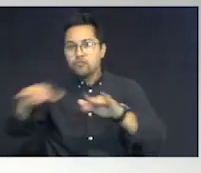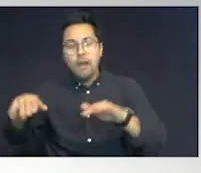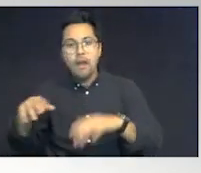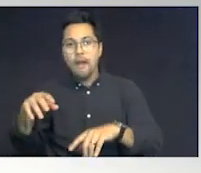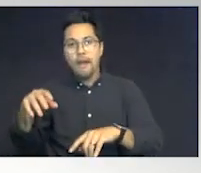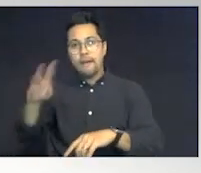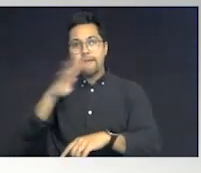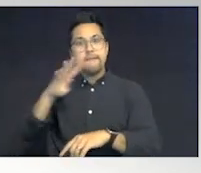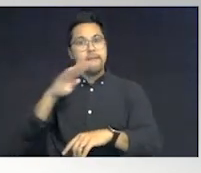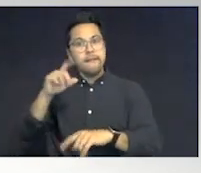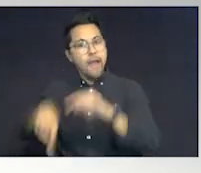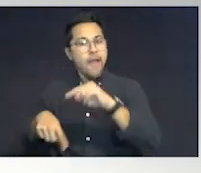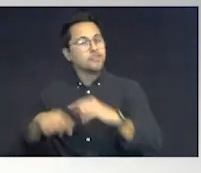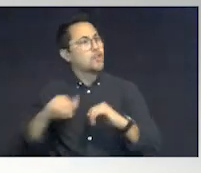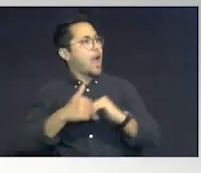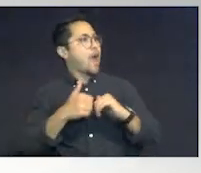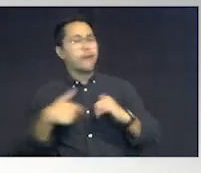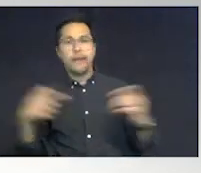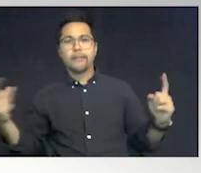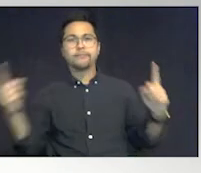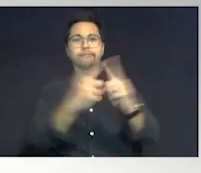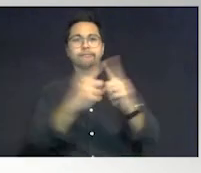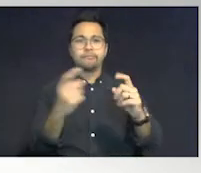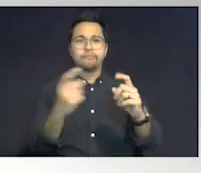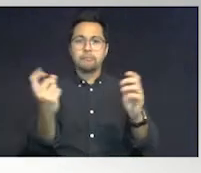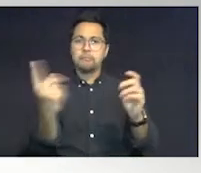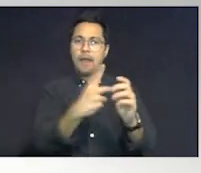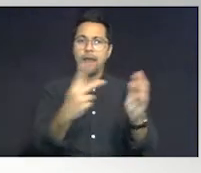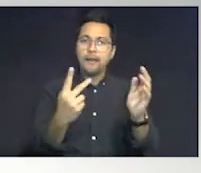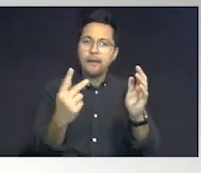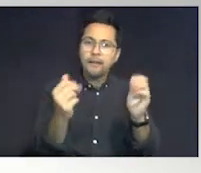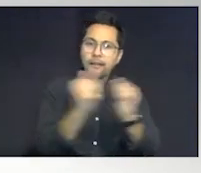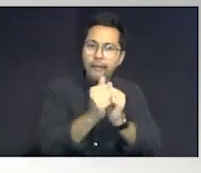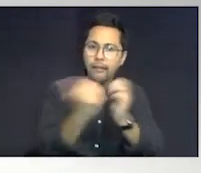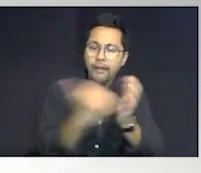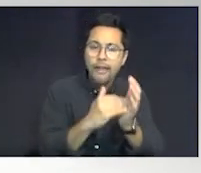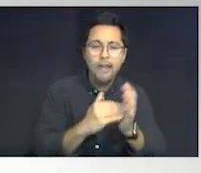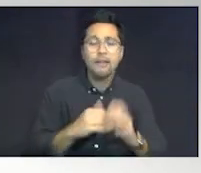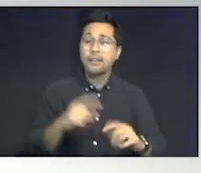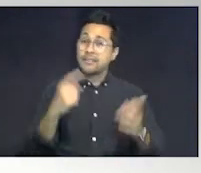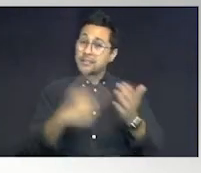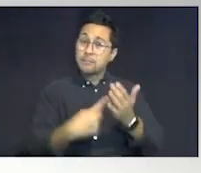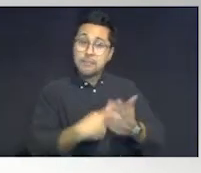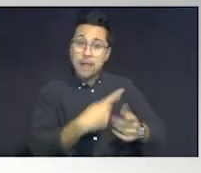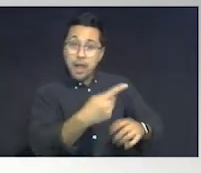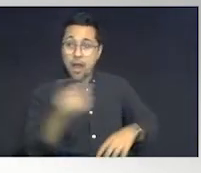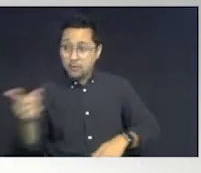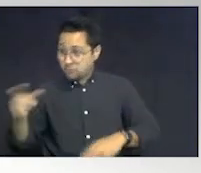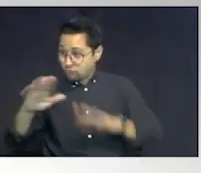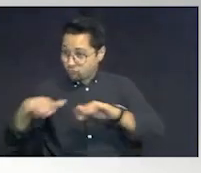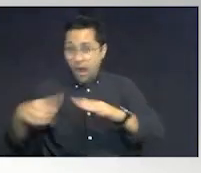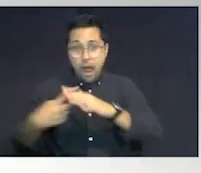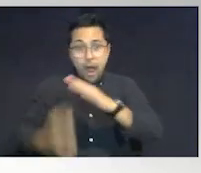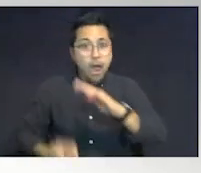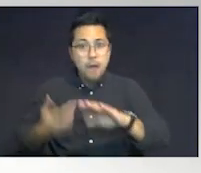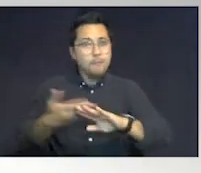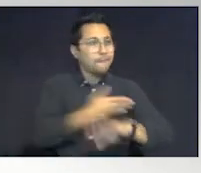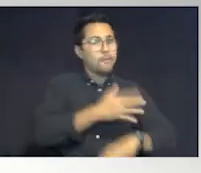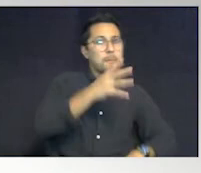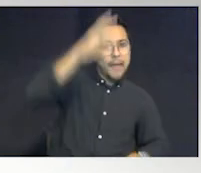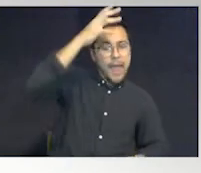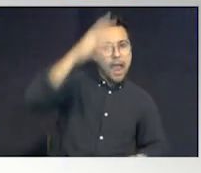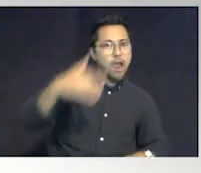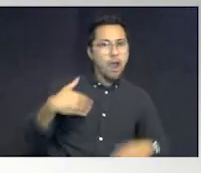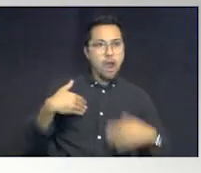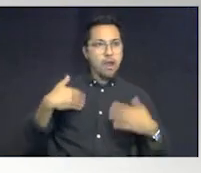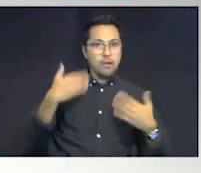do I meet you guys together? Sometimes the child is missing even before the parent knows he's missing. And now the child is not able